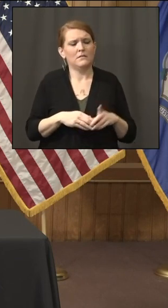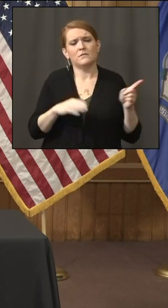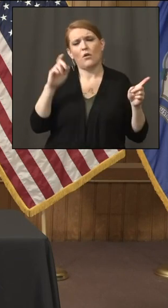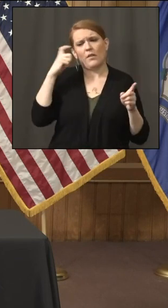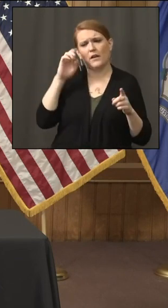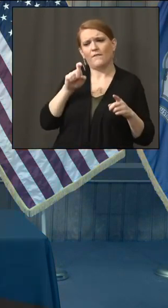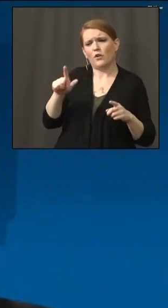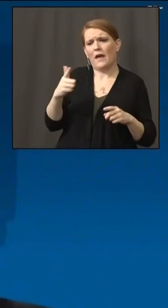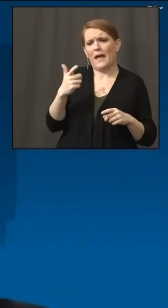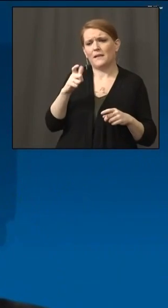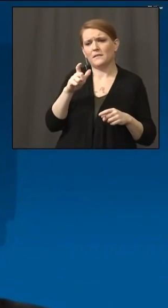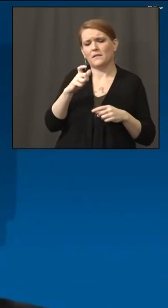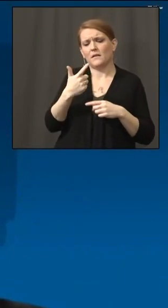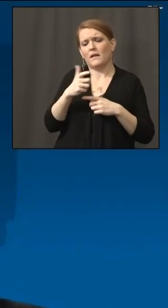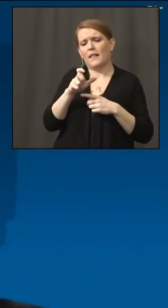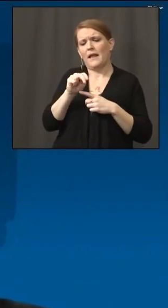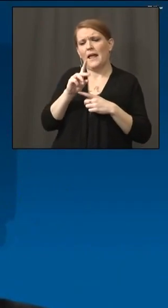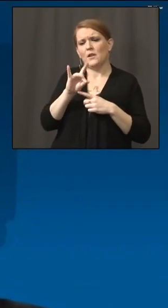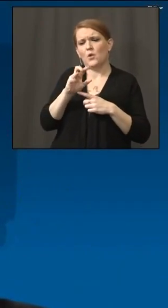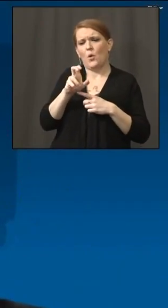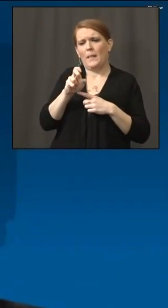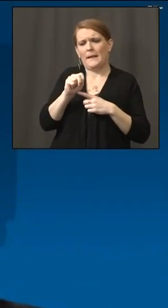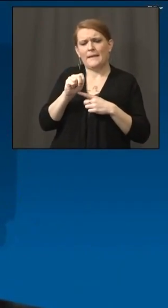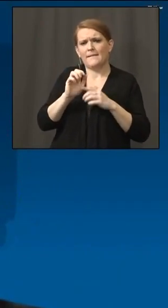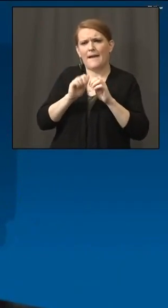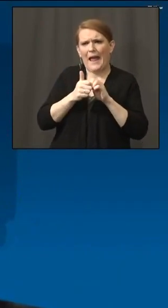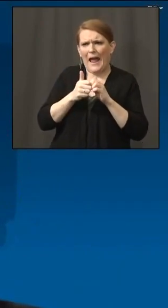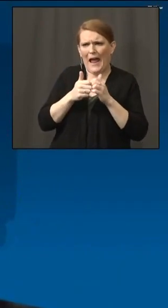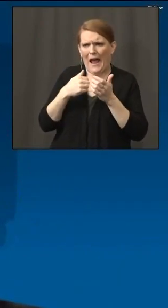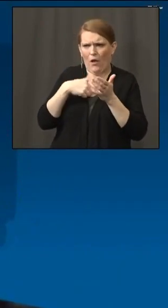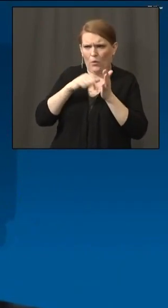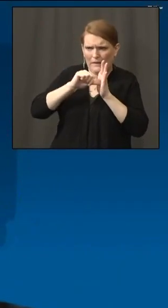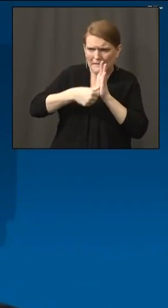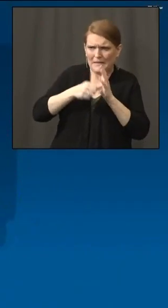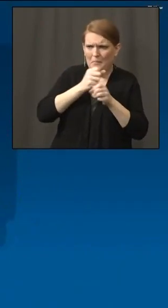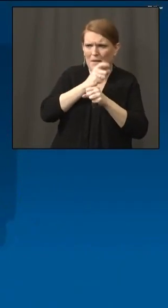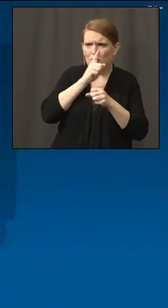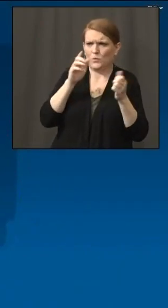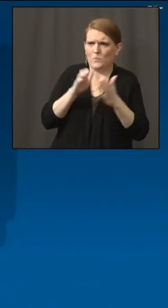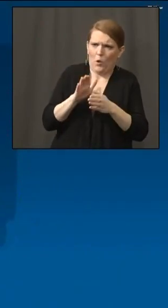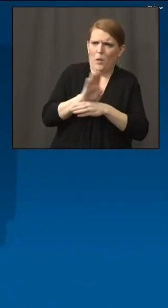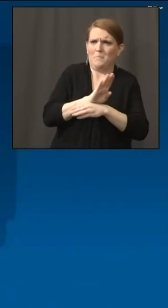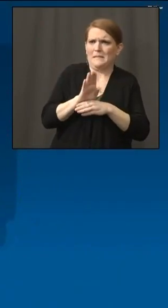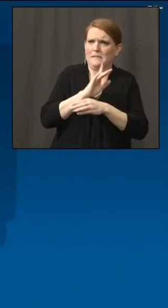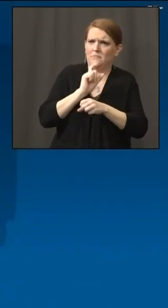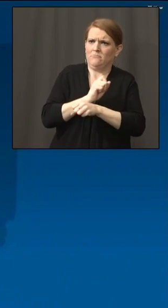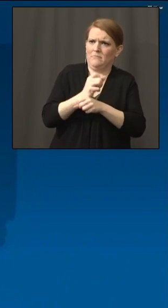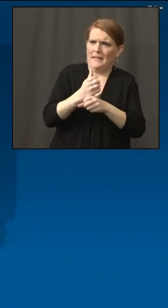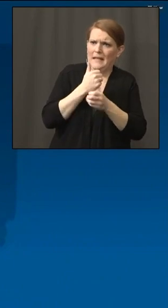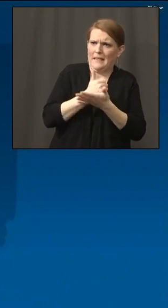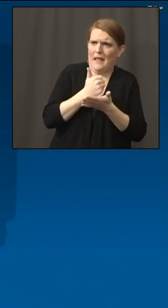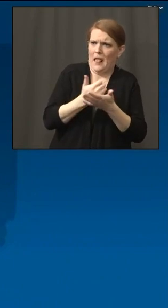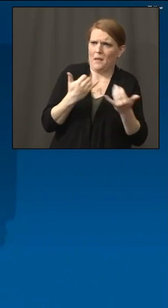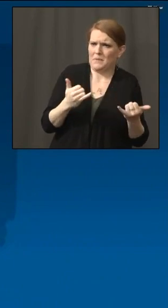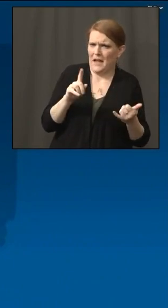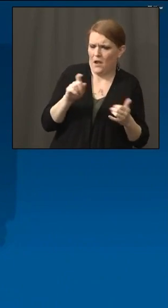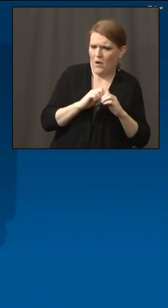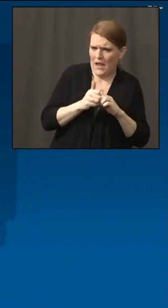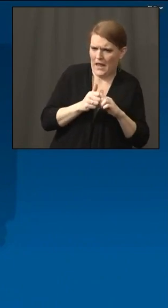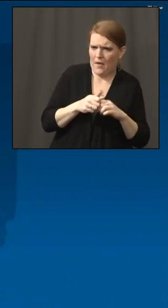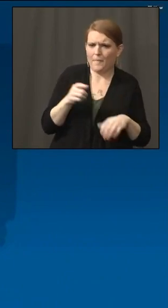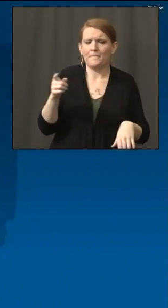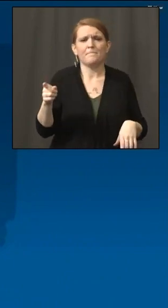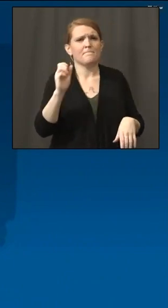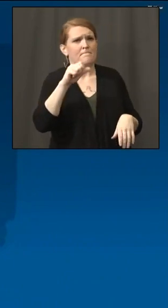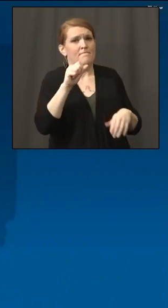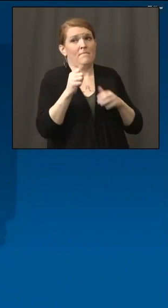Yeah, so in this latest version, one of the specific criteria that they